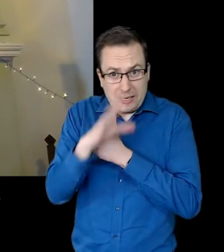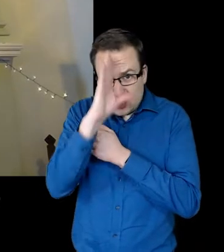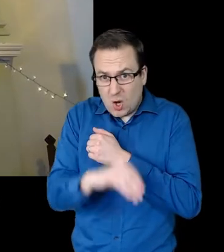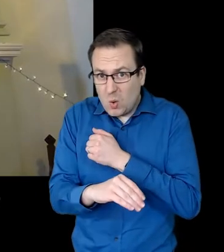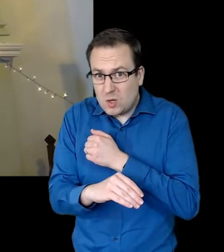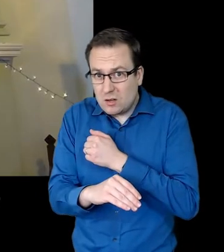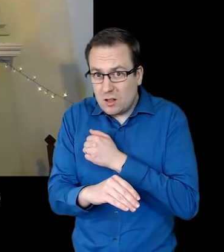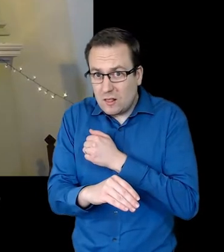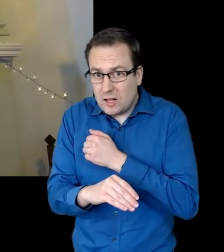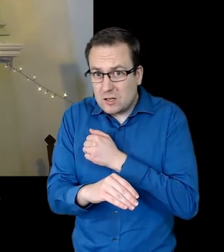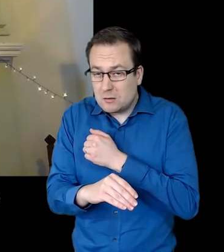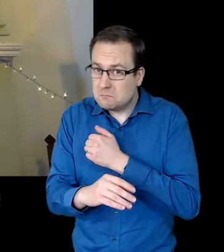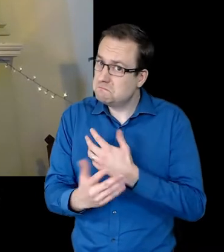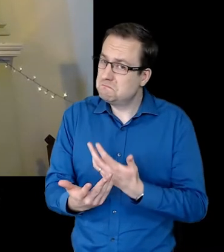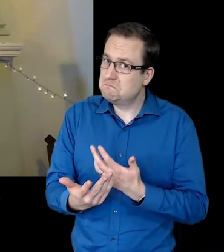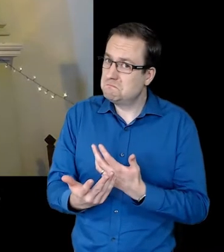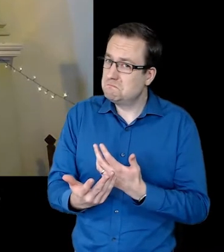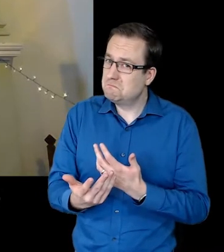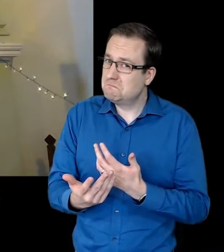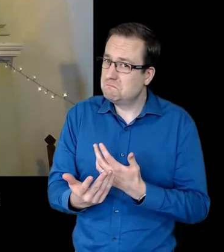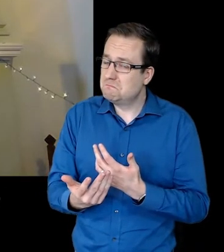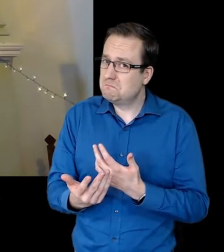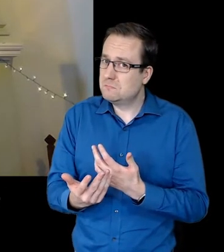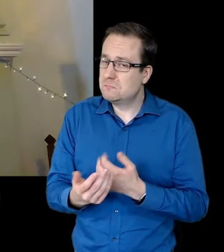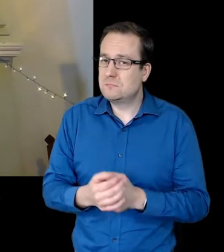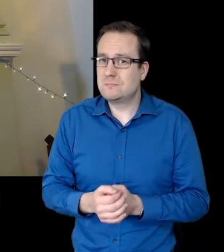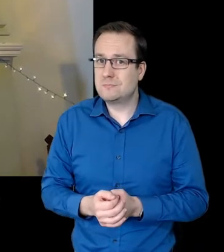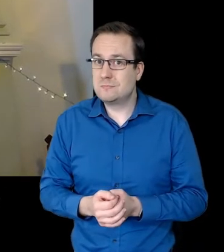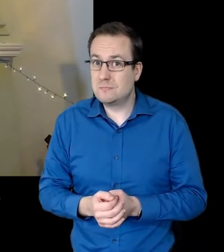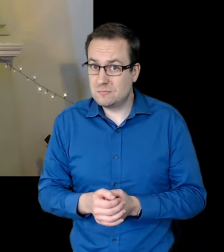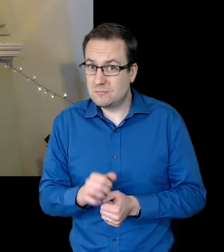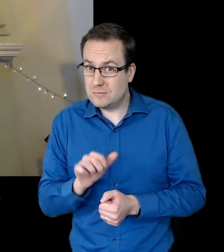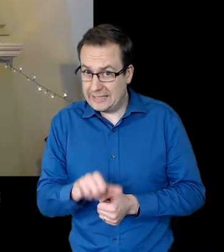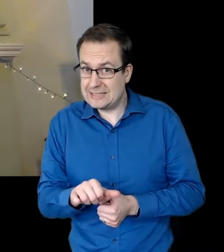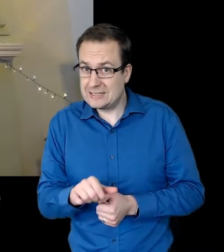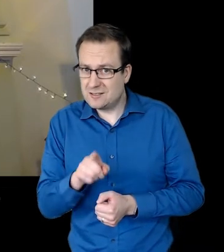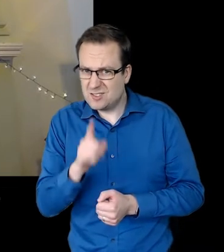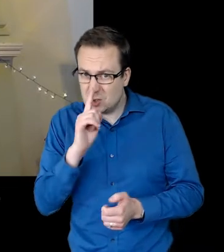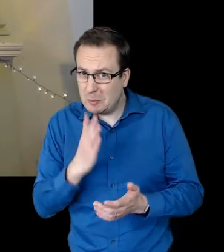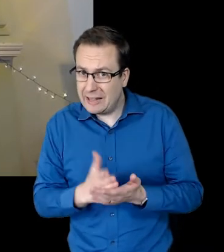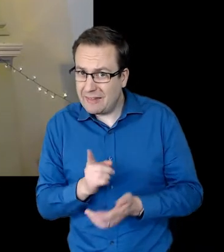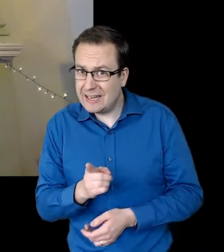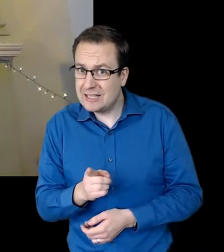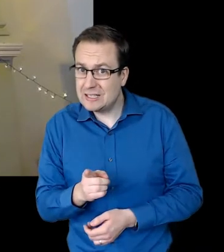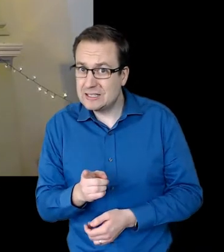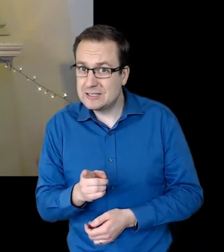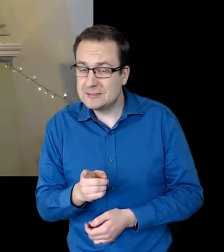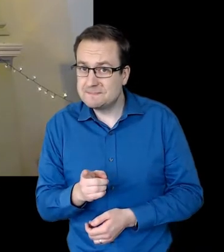and the love of God in Jesus Christ. If so, did you believe it?